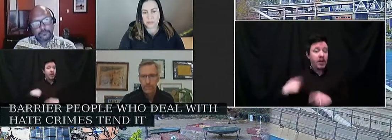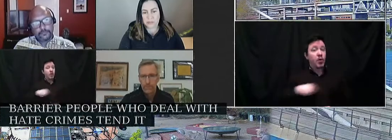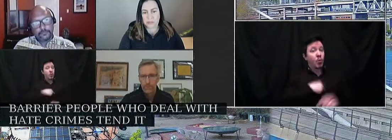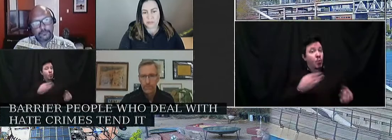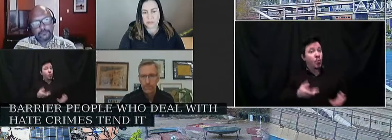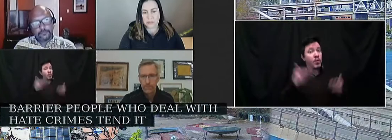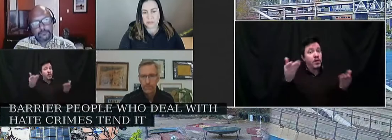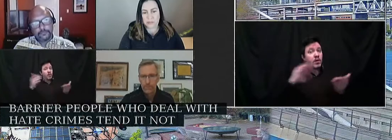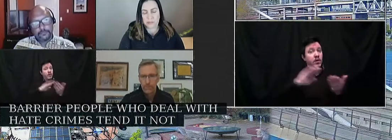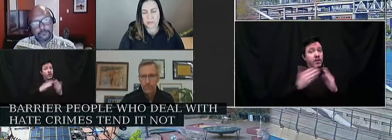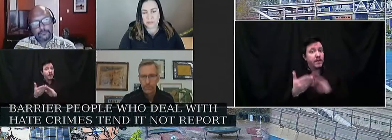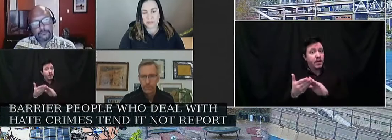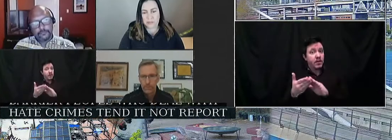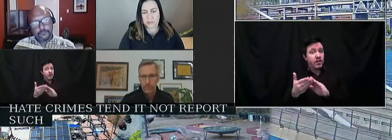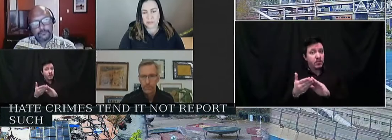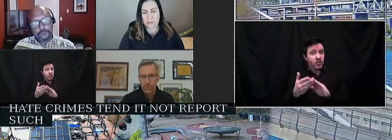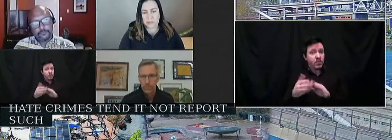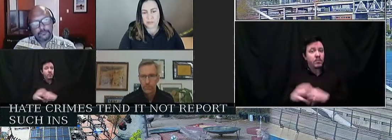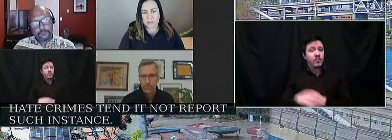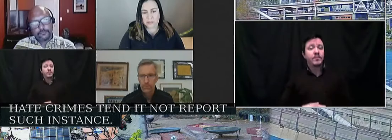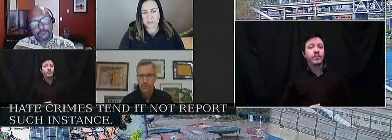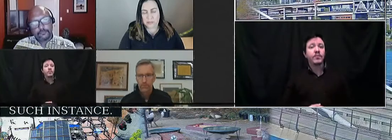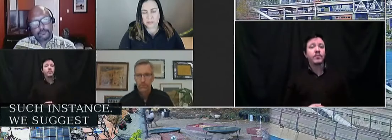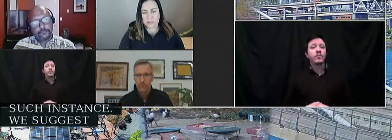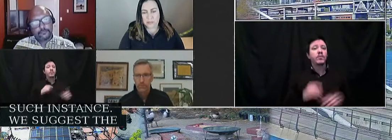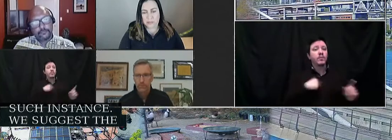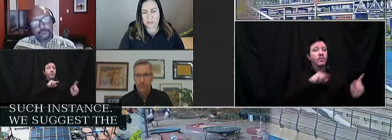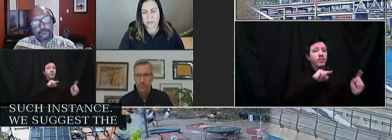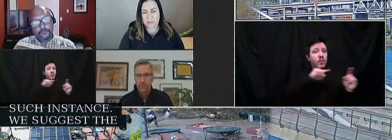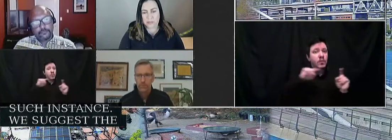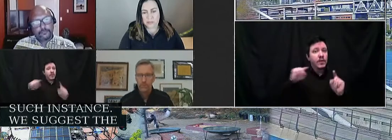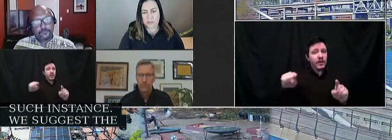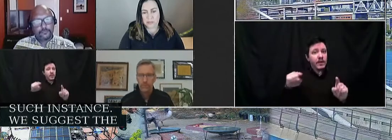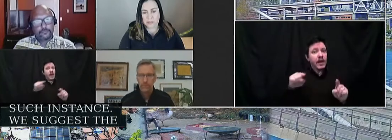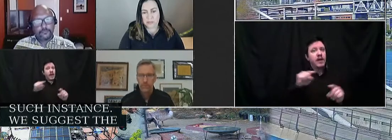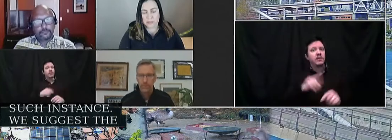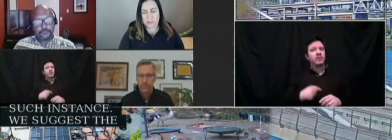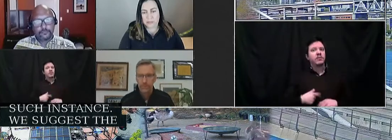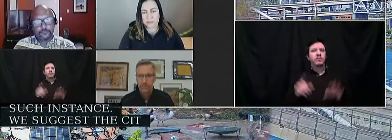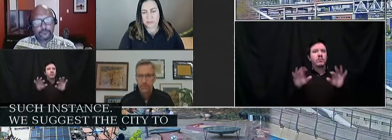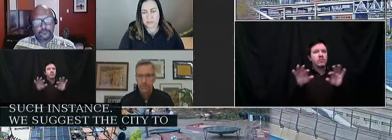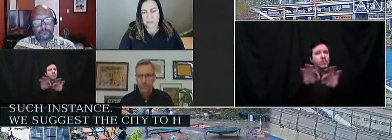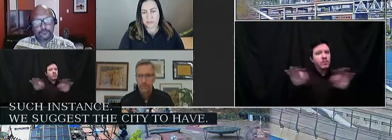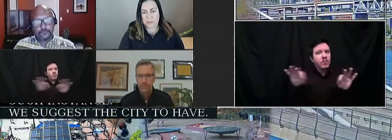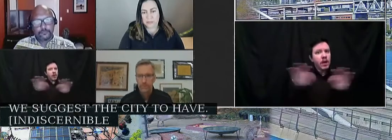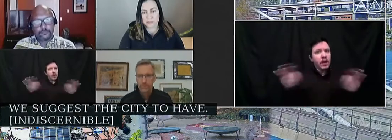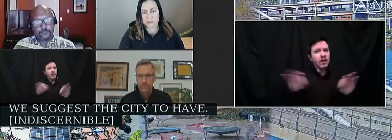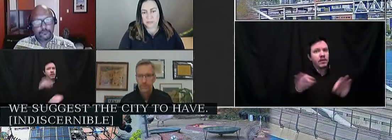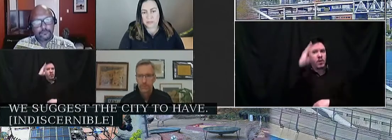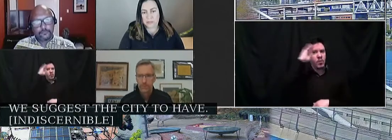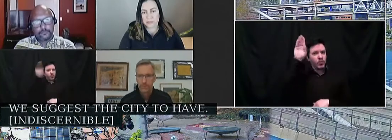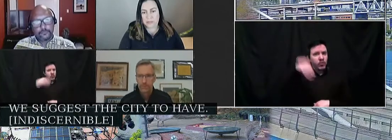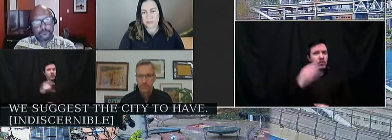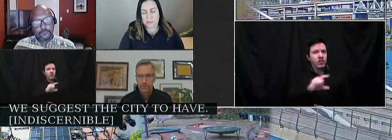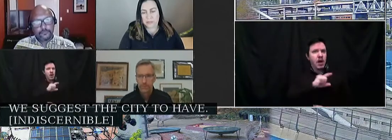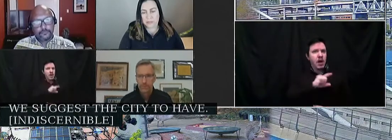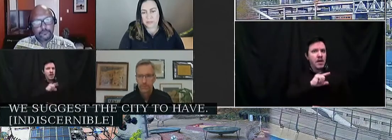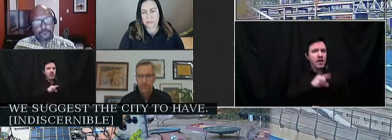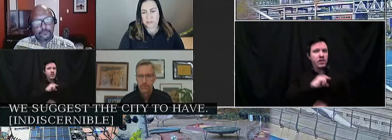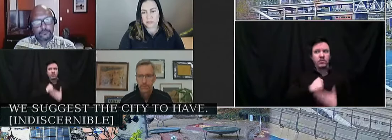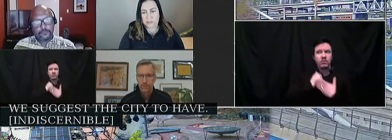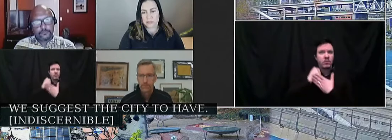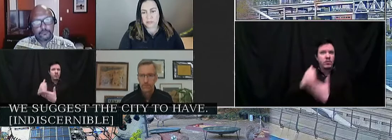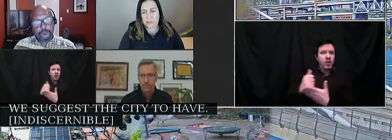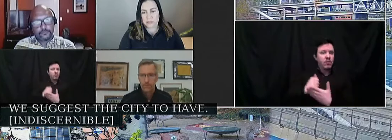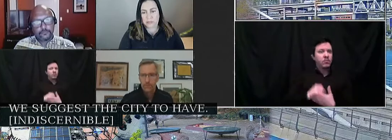to set up an anti-height reporting hotline just for Asian American community residents who don't